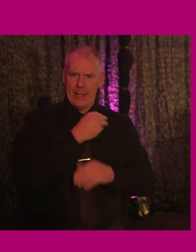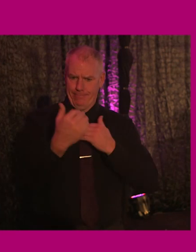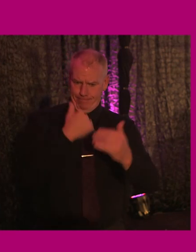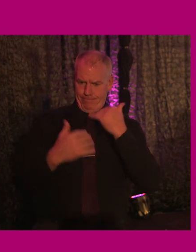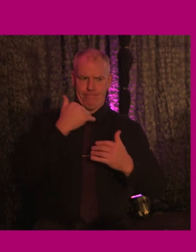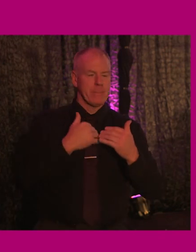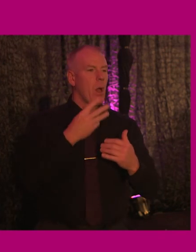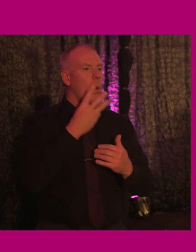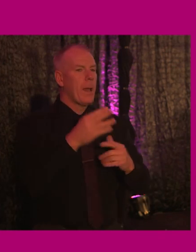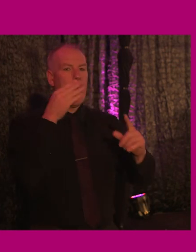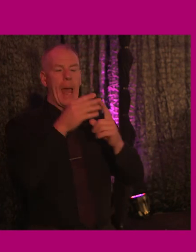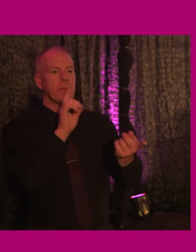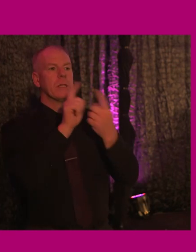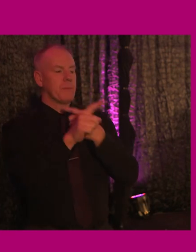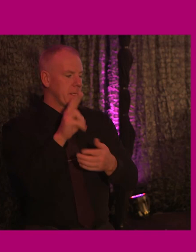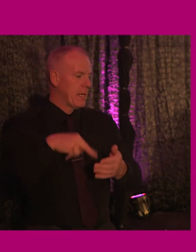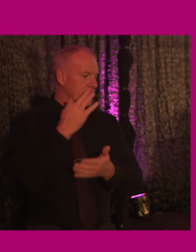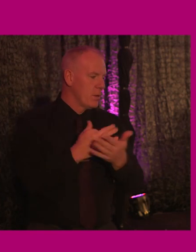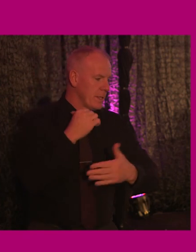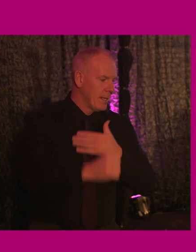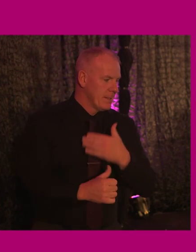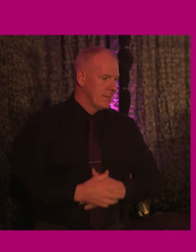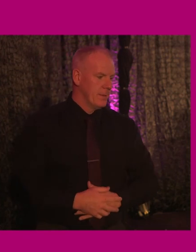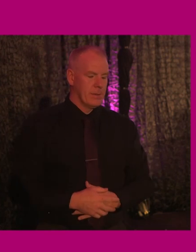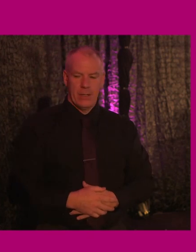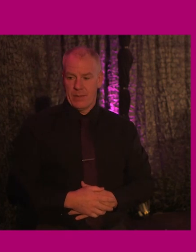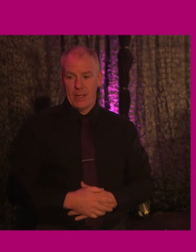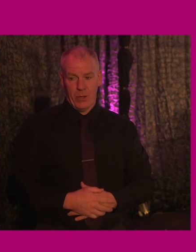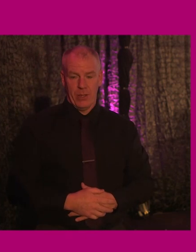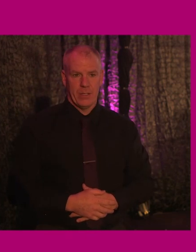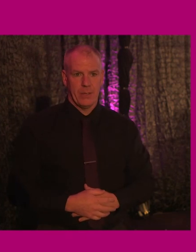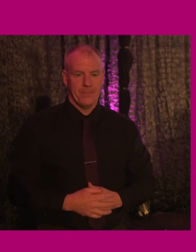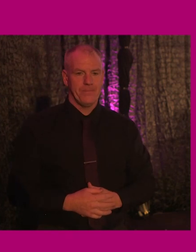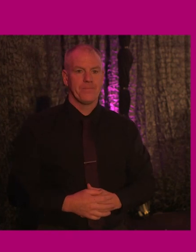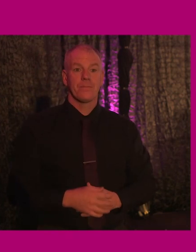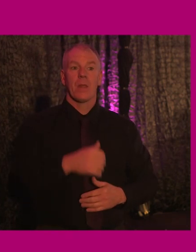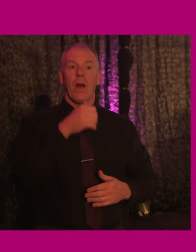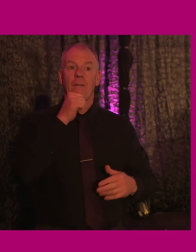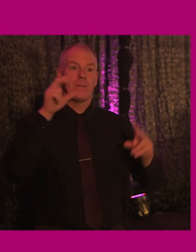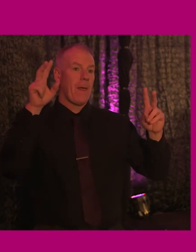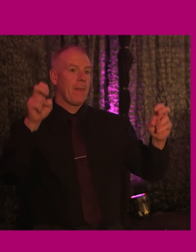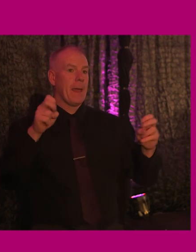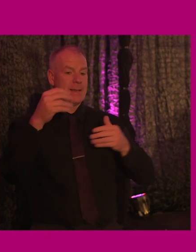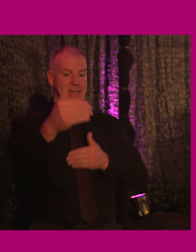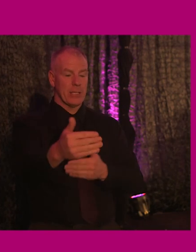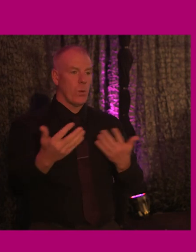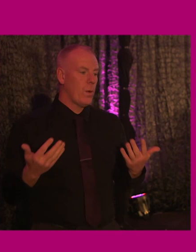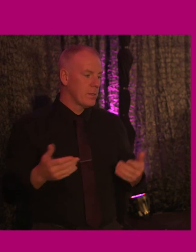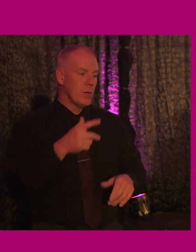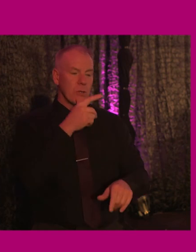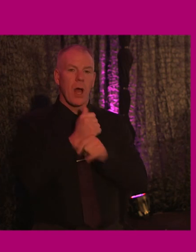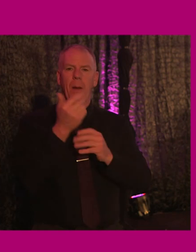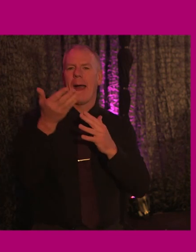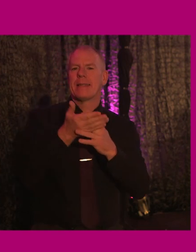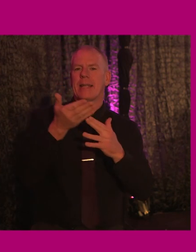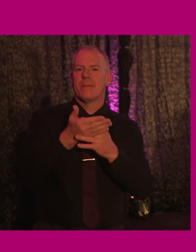aim to get back to you in the coming days where possible. So our first themed session of today is on the accessibility